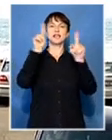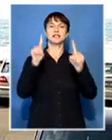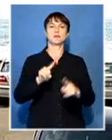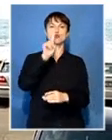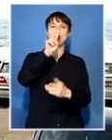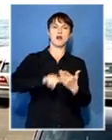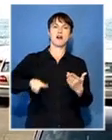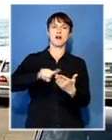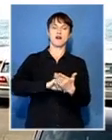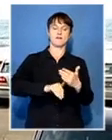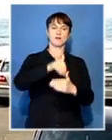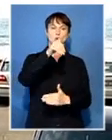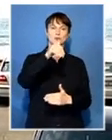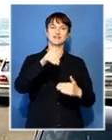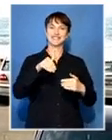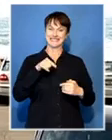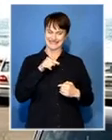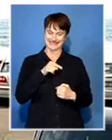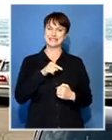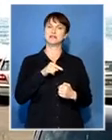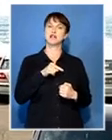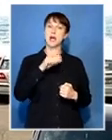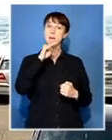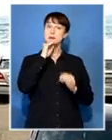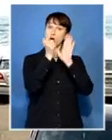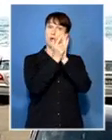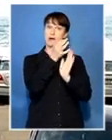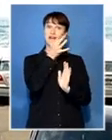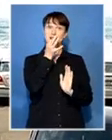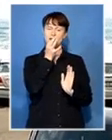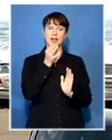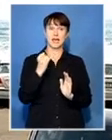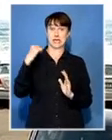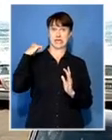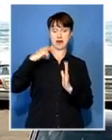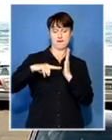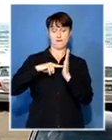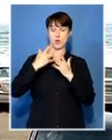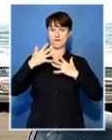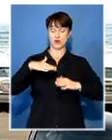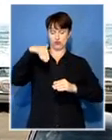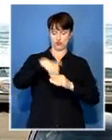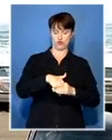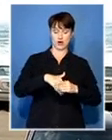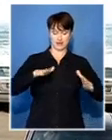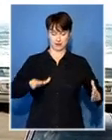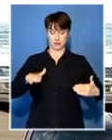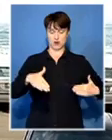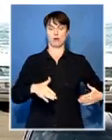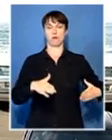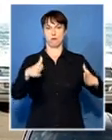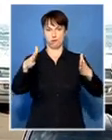the law they must be taken to the voting station today so that those ballot papers can be integrated into